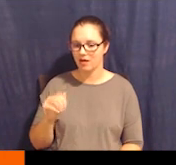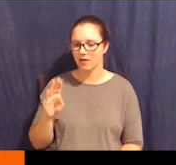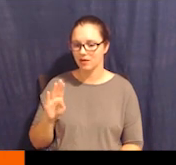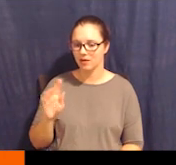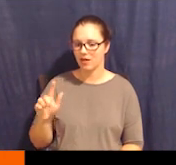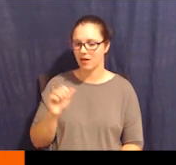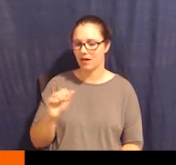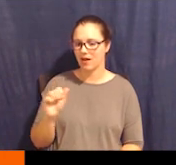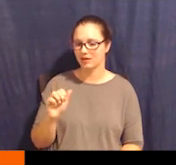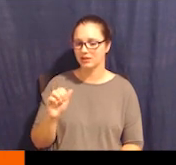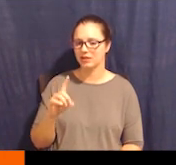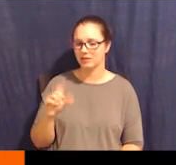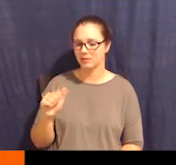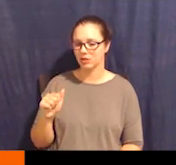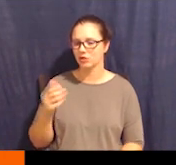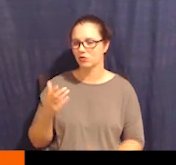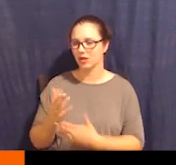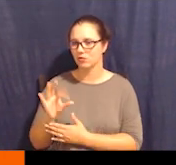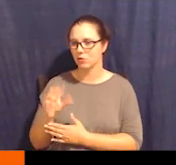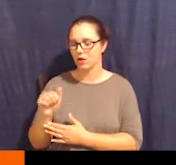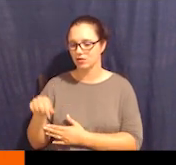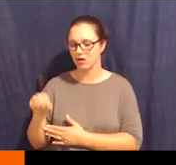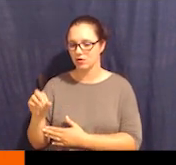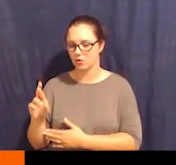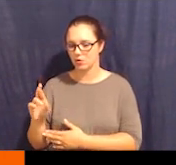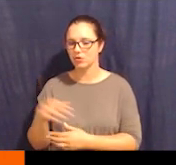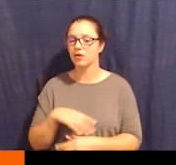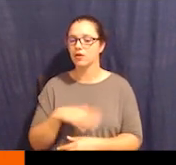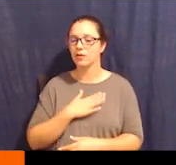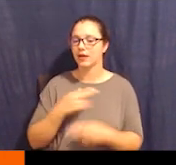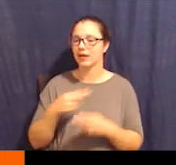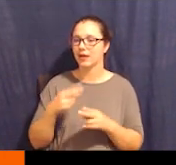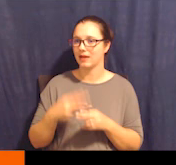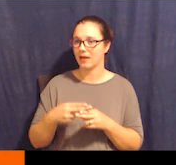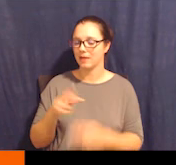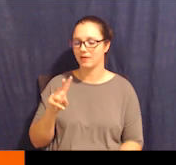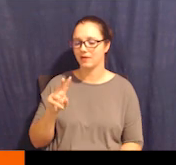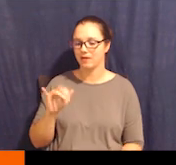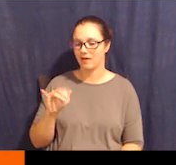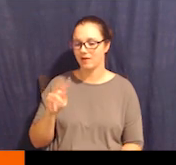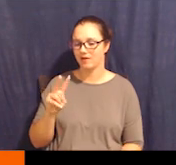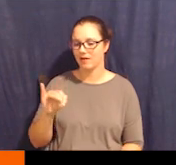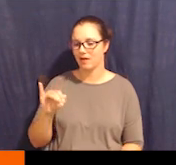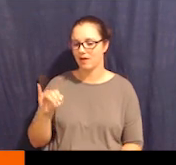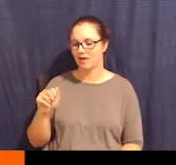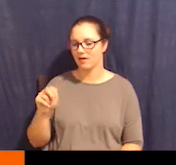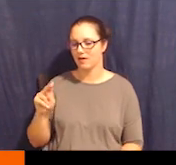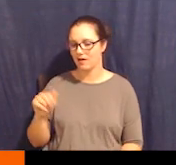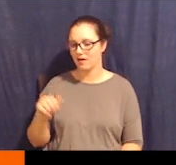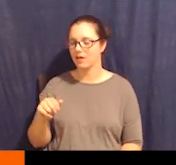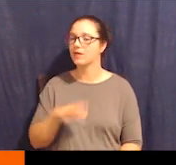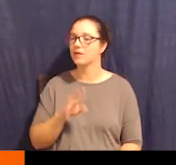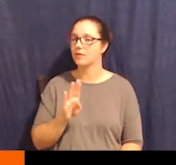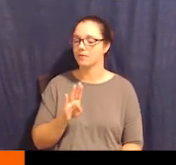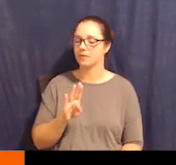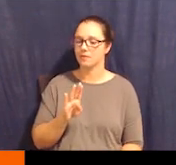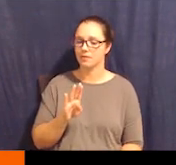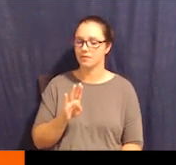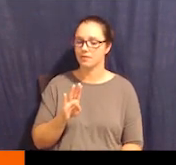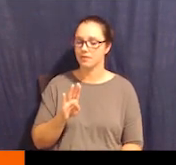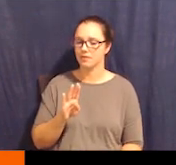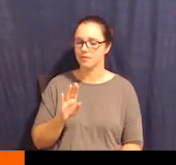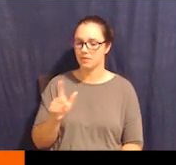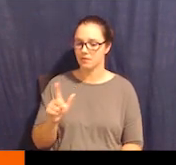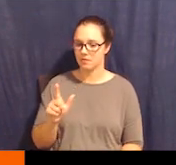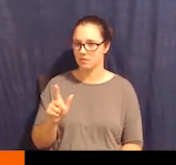-V-I-A-N-A and then B as in boy L. So VivianaBL disabilityrightsflorida.org. And then my cell phone is